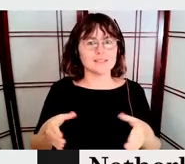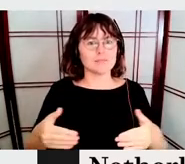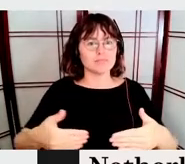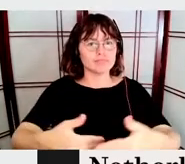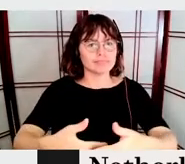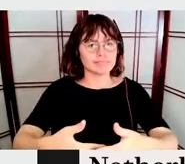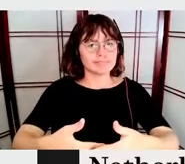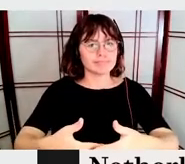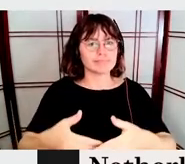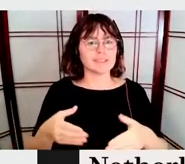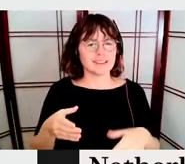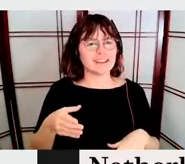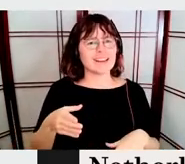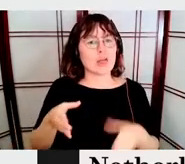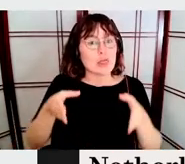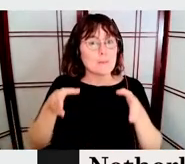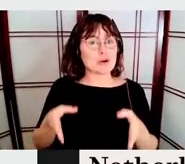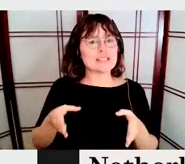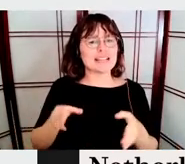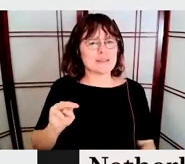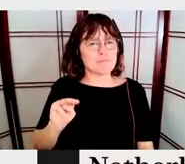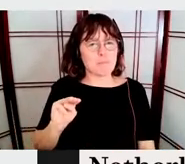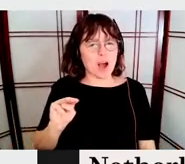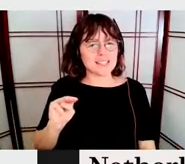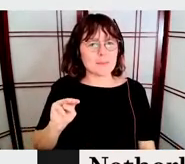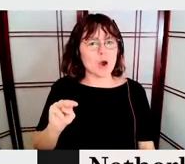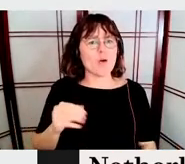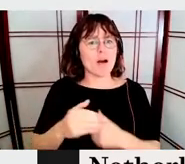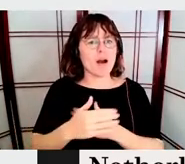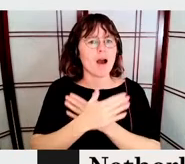Massimo hugging all the, all the, the shapes.